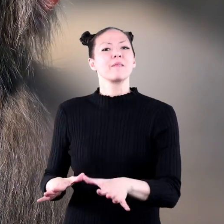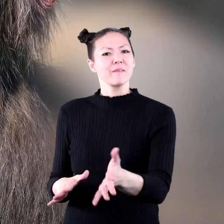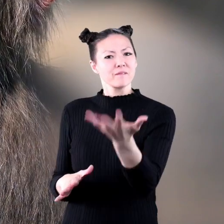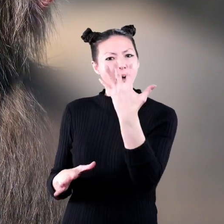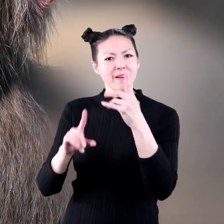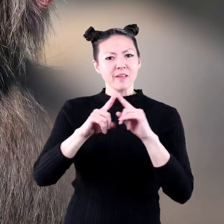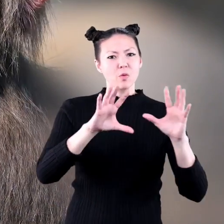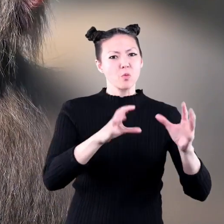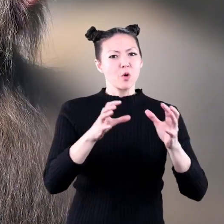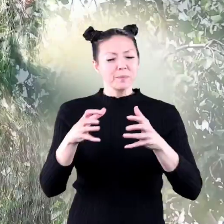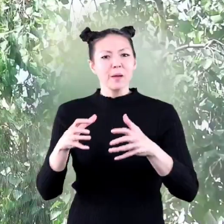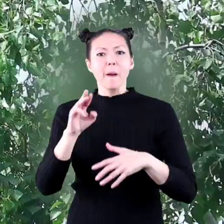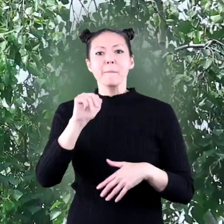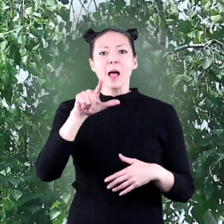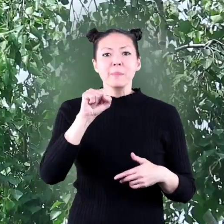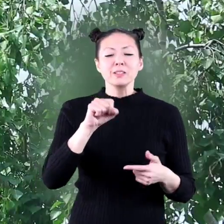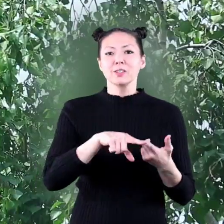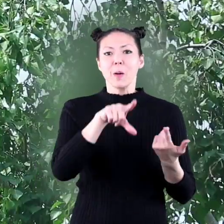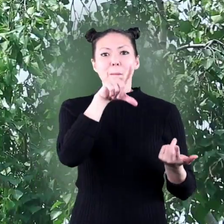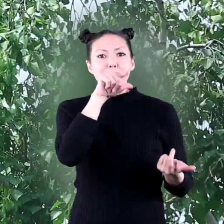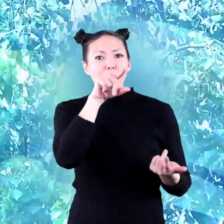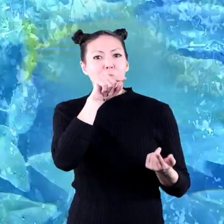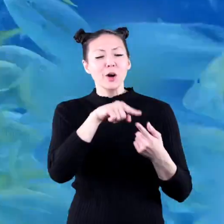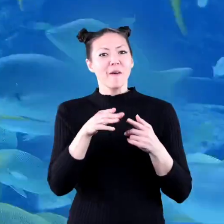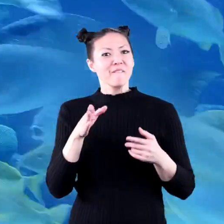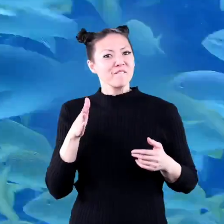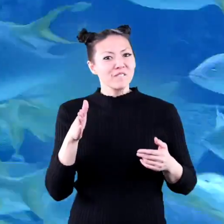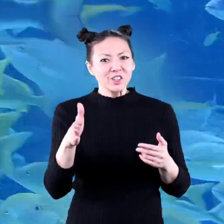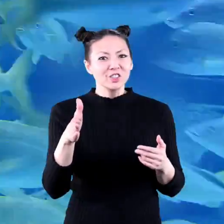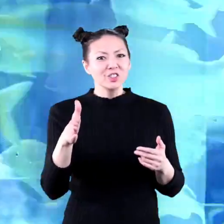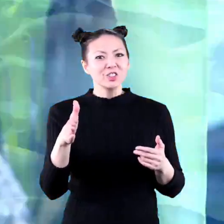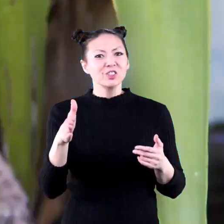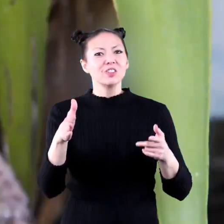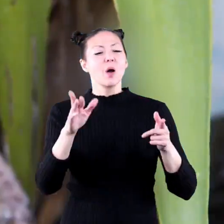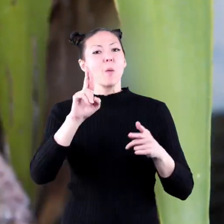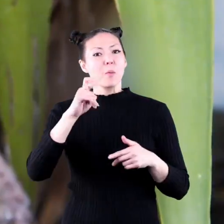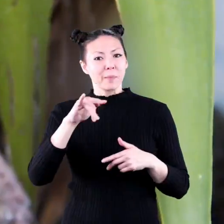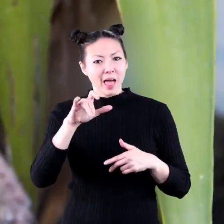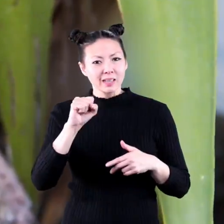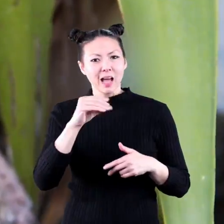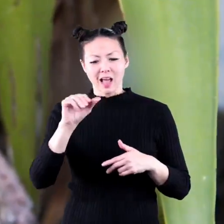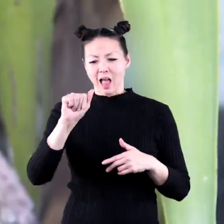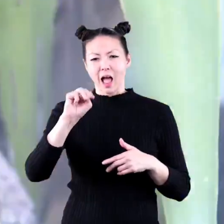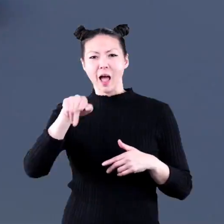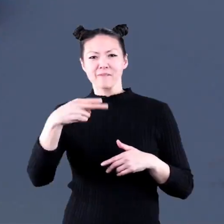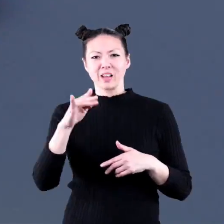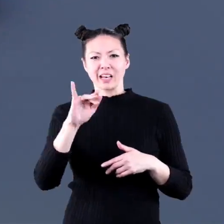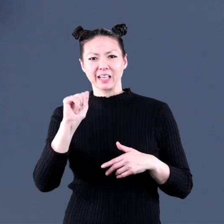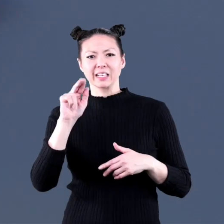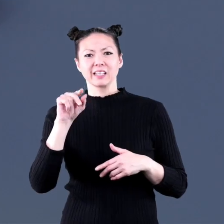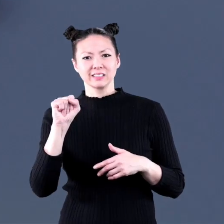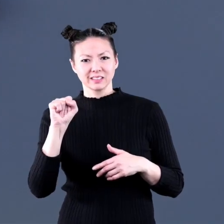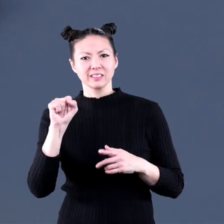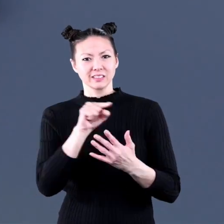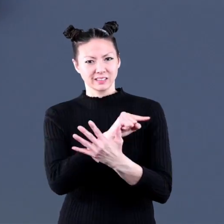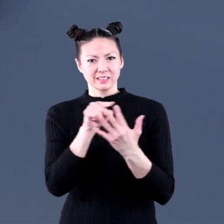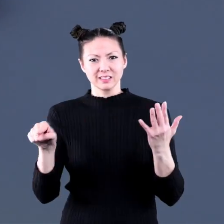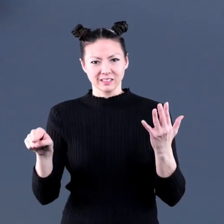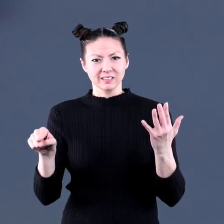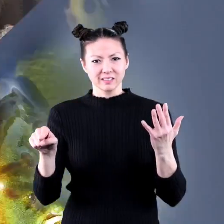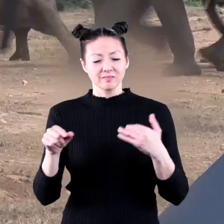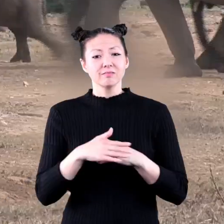mammals birds fish reptiles and amphibians